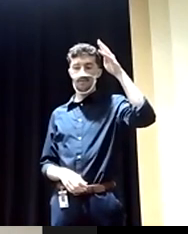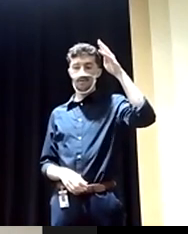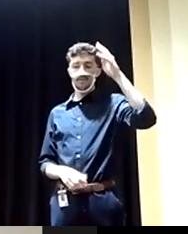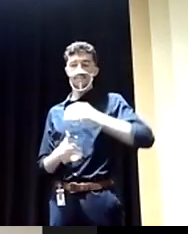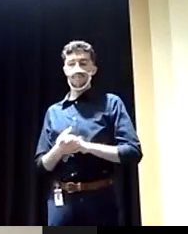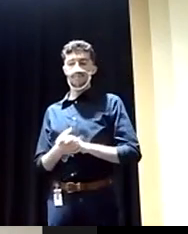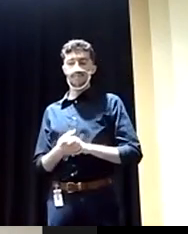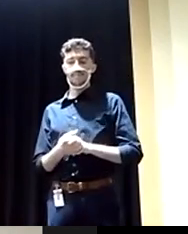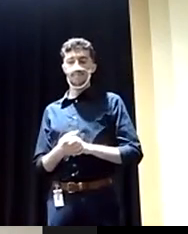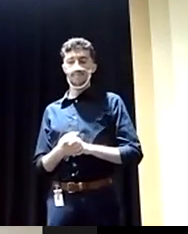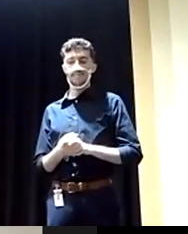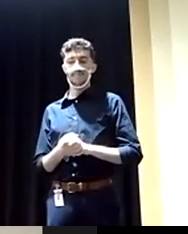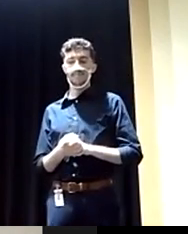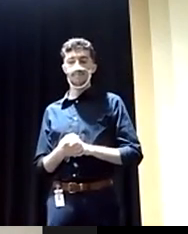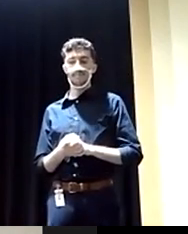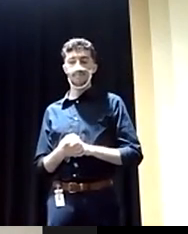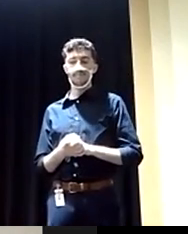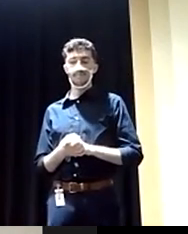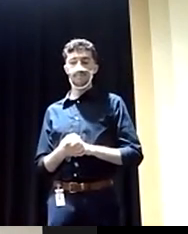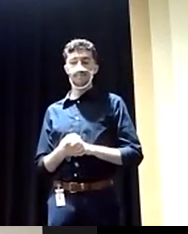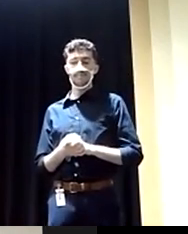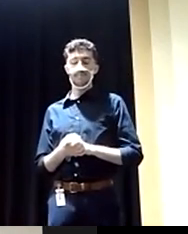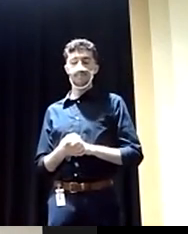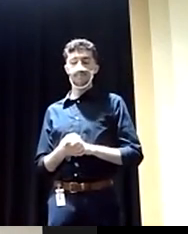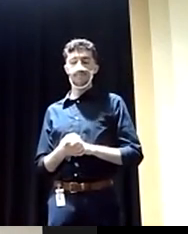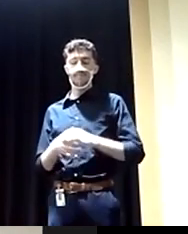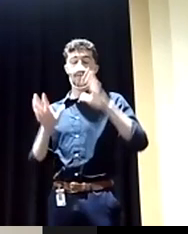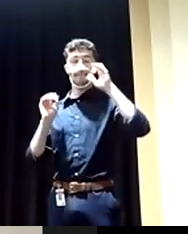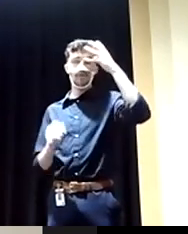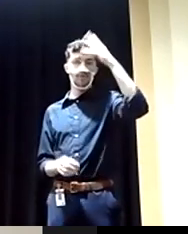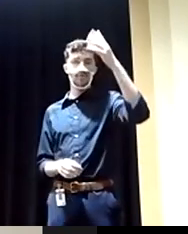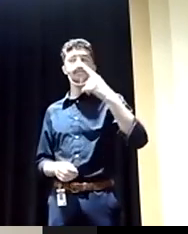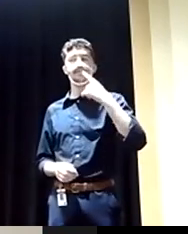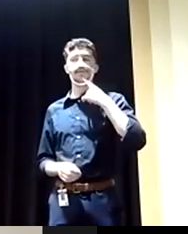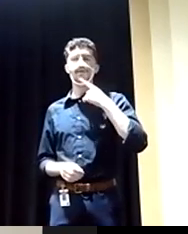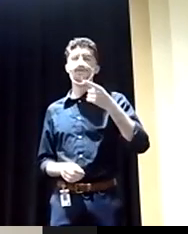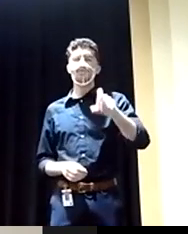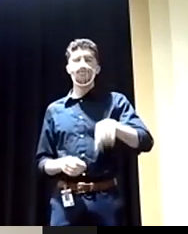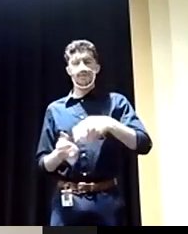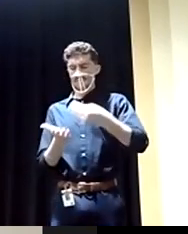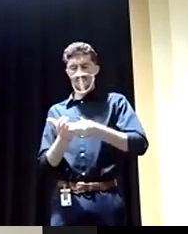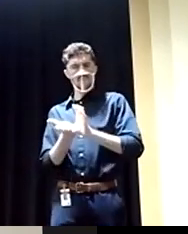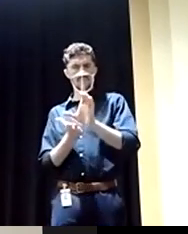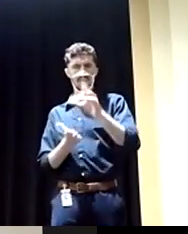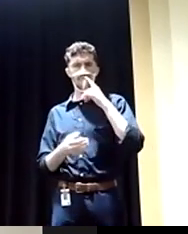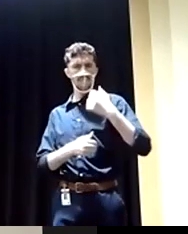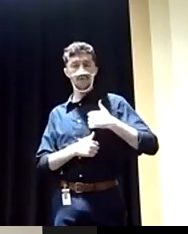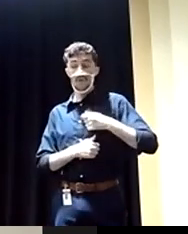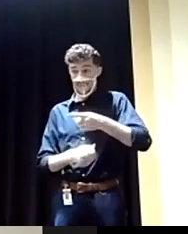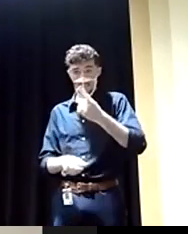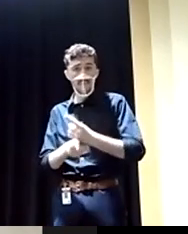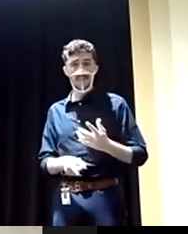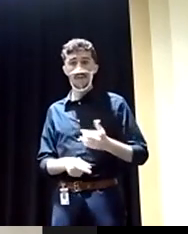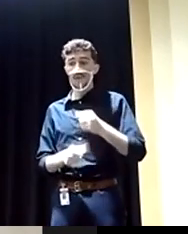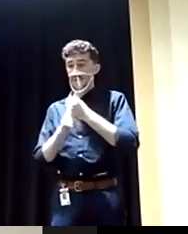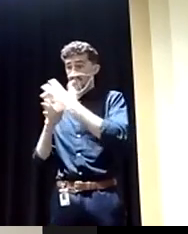me, that was the wrong term, when he said that you need to spend more on military. And he was right. Germany and